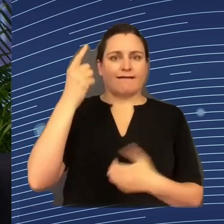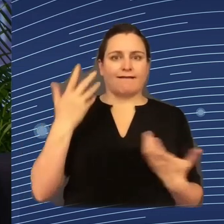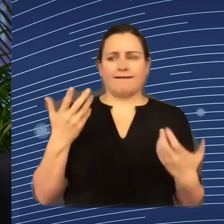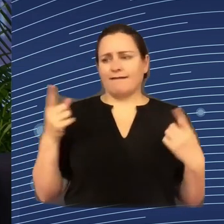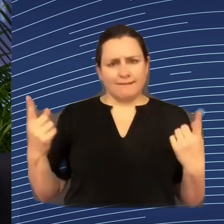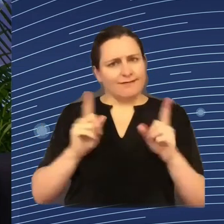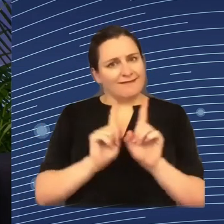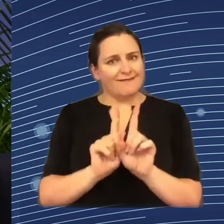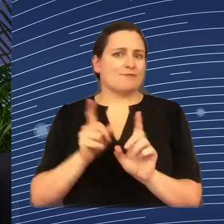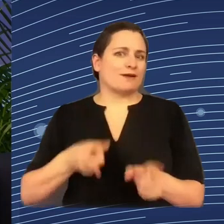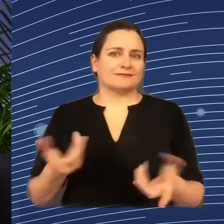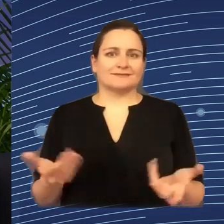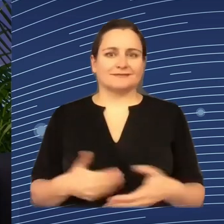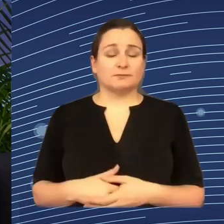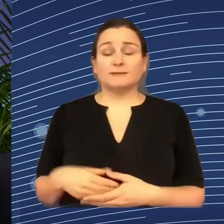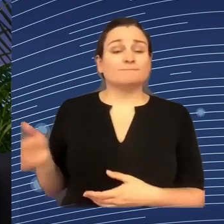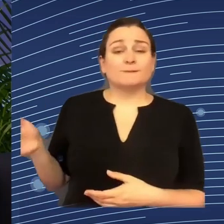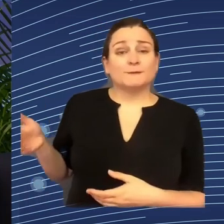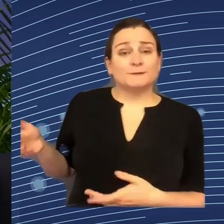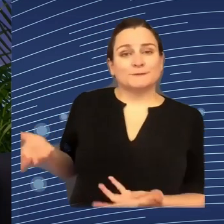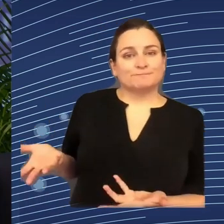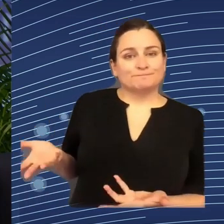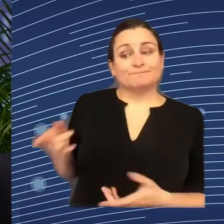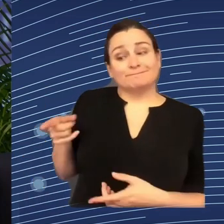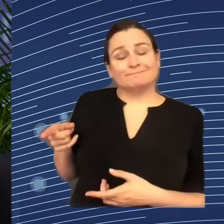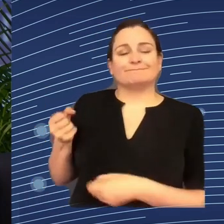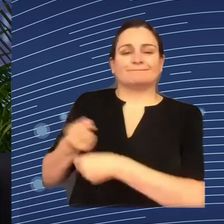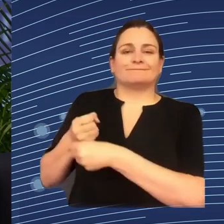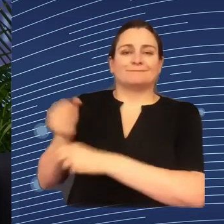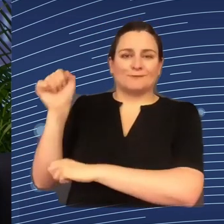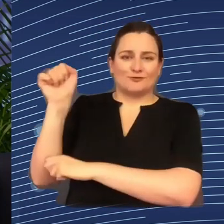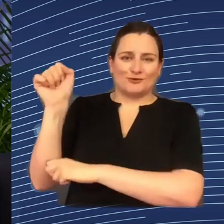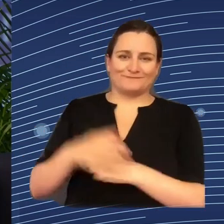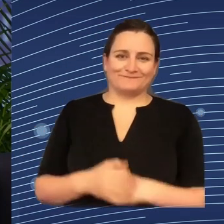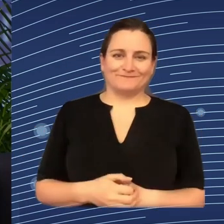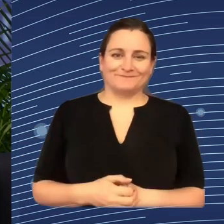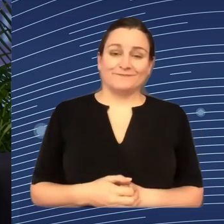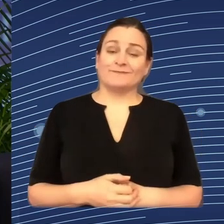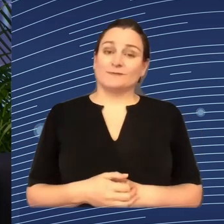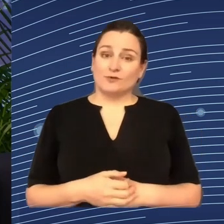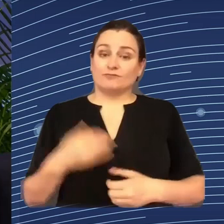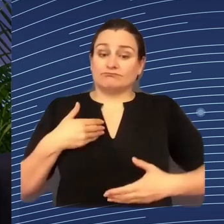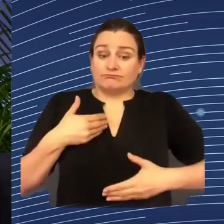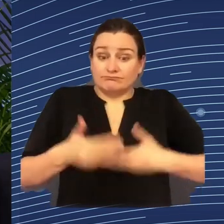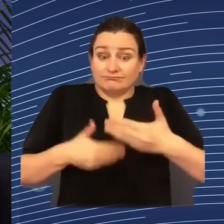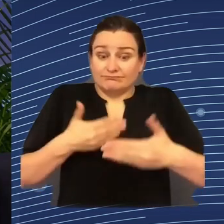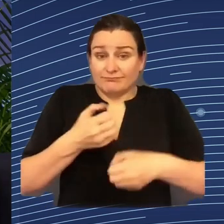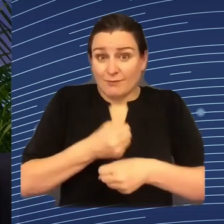and we believe in that, but on a democratic basis when it comes to taking the right decisions and bringing, involving